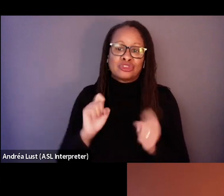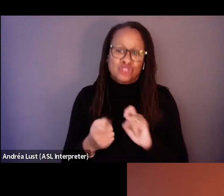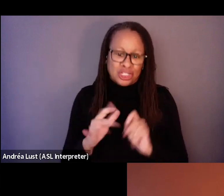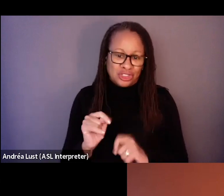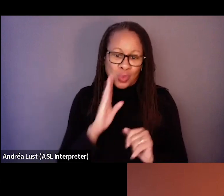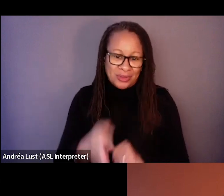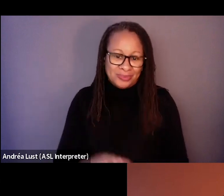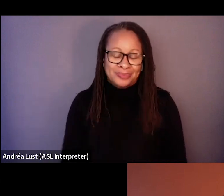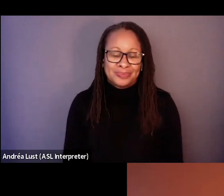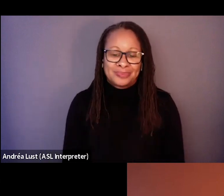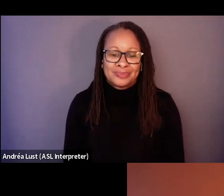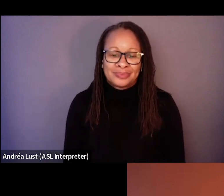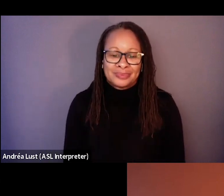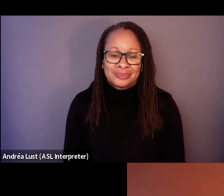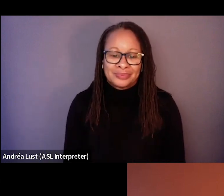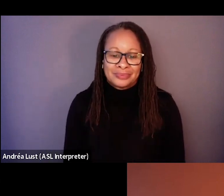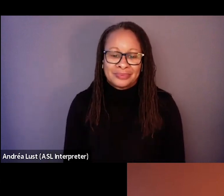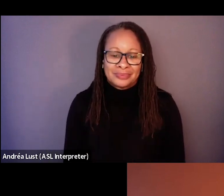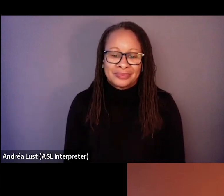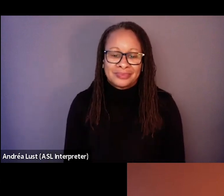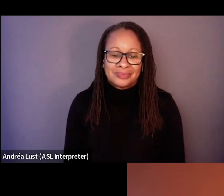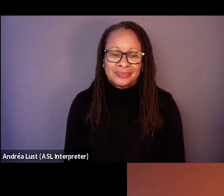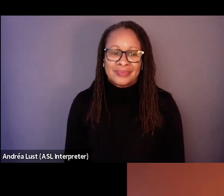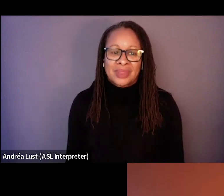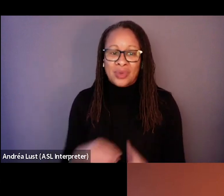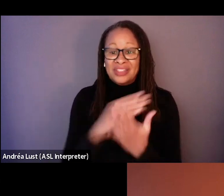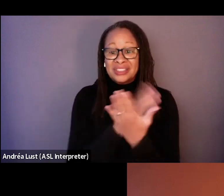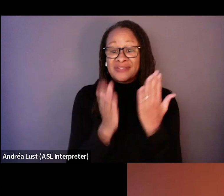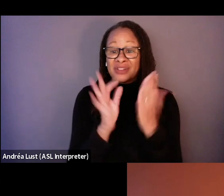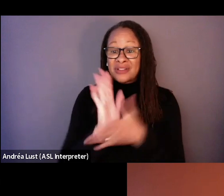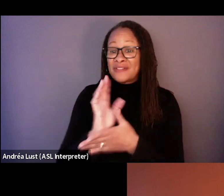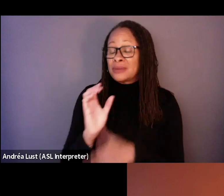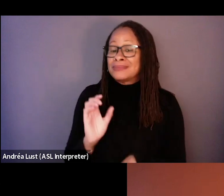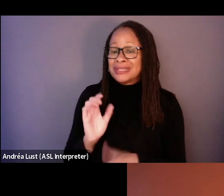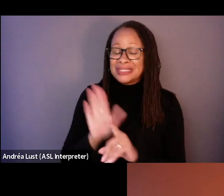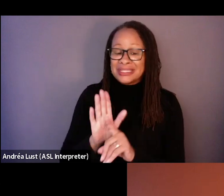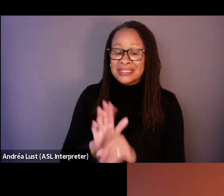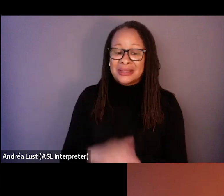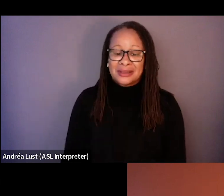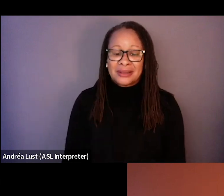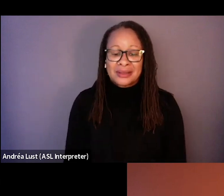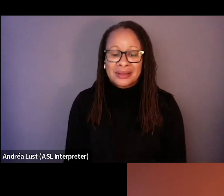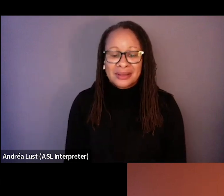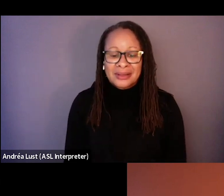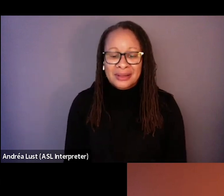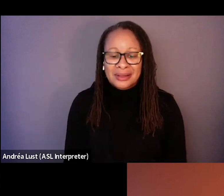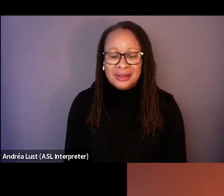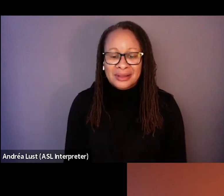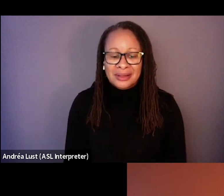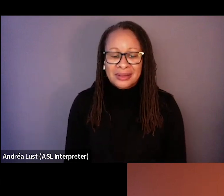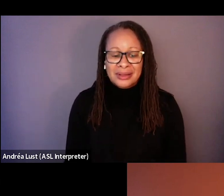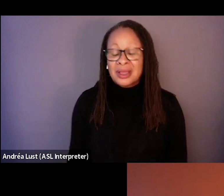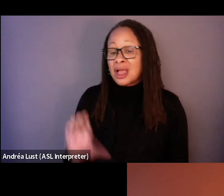it or within the, uh, the sphere of the film itself. Yeah. I